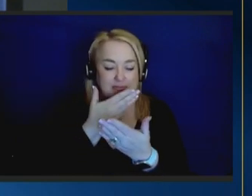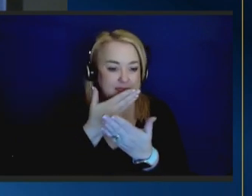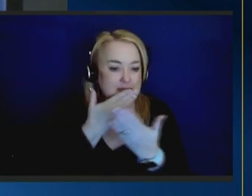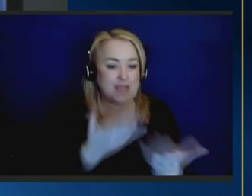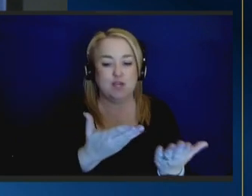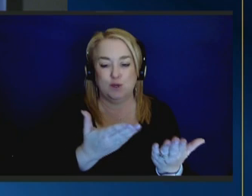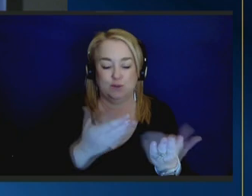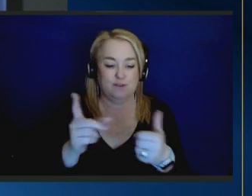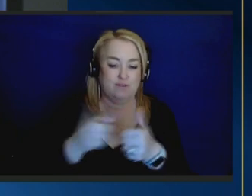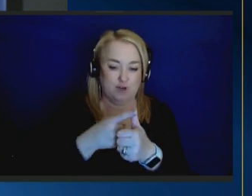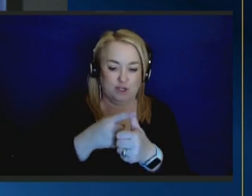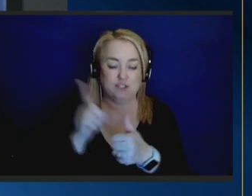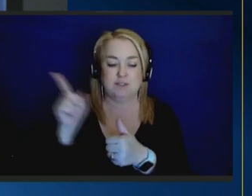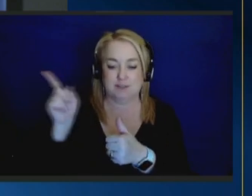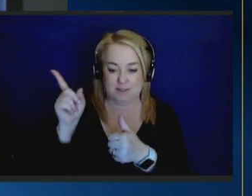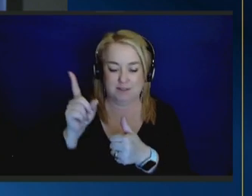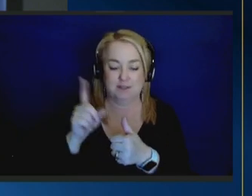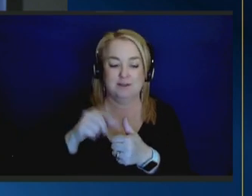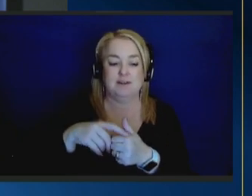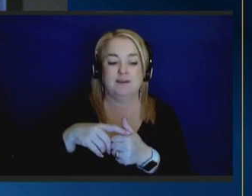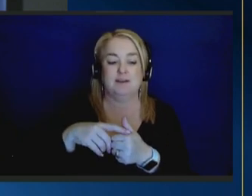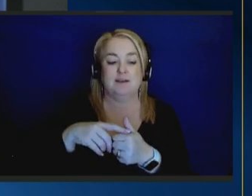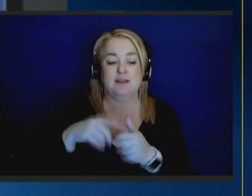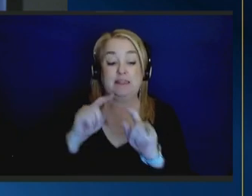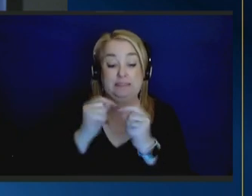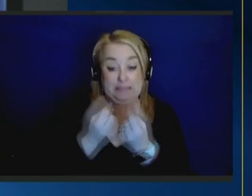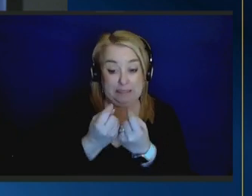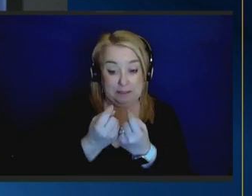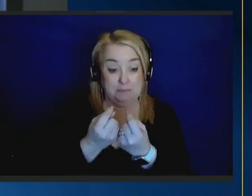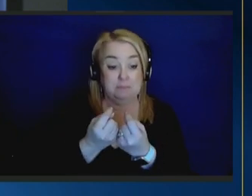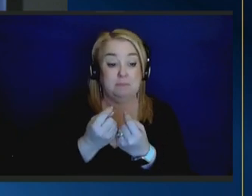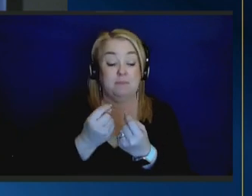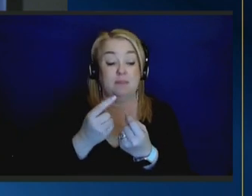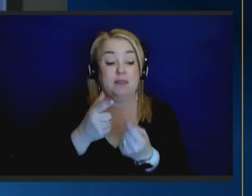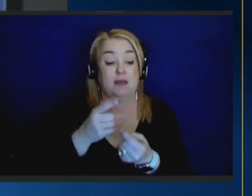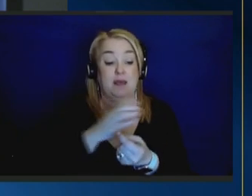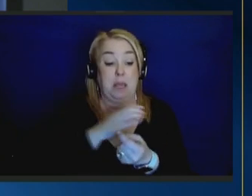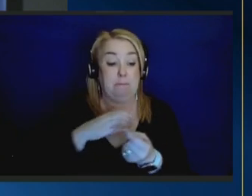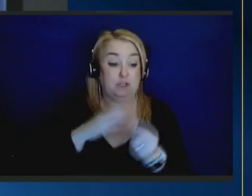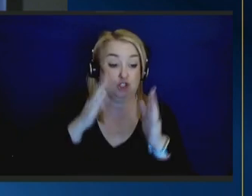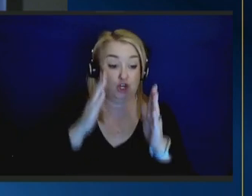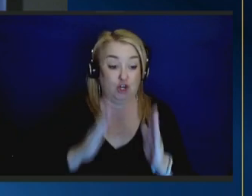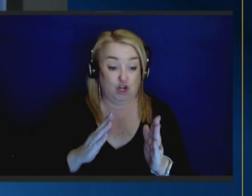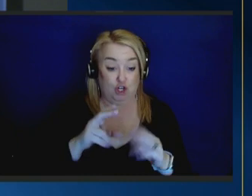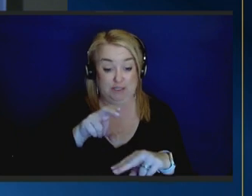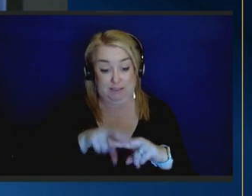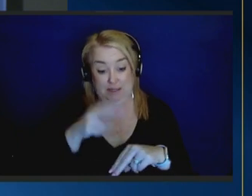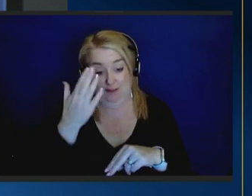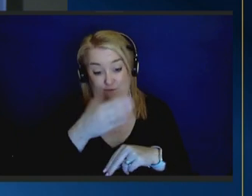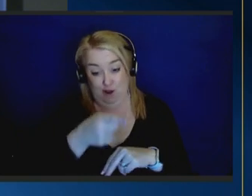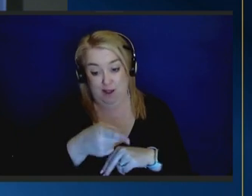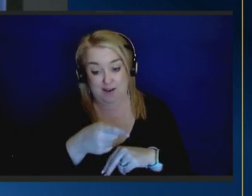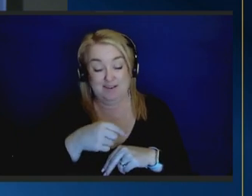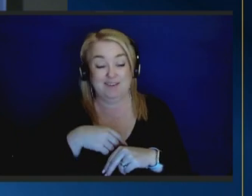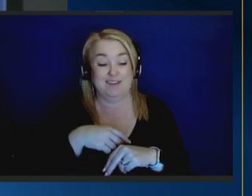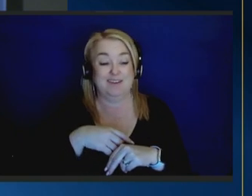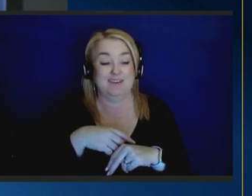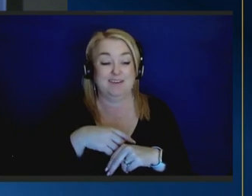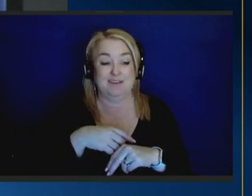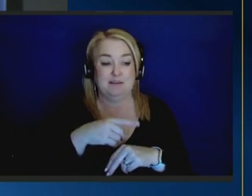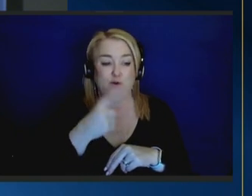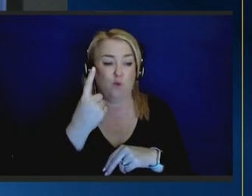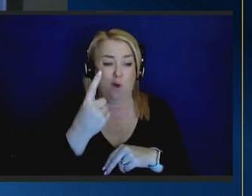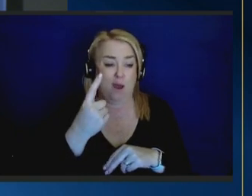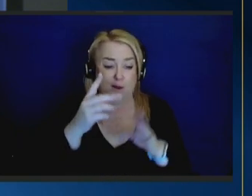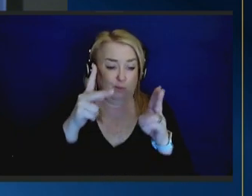contreras and the team uh our commissioner uh who is sitting right here commissioner gaston who is one of the people